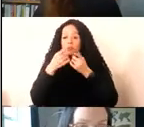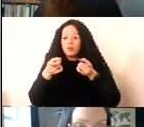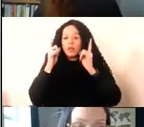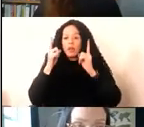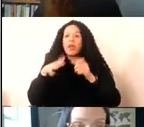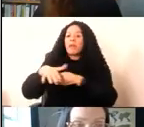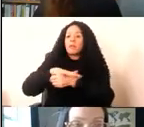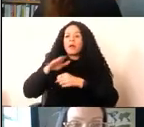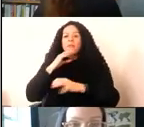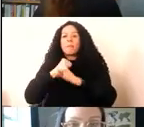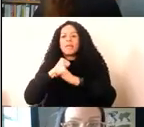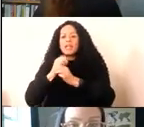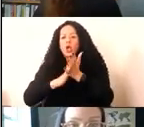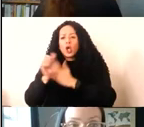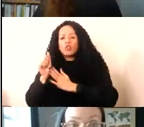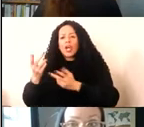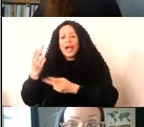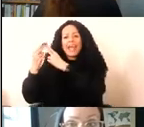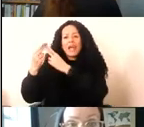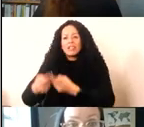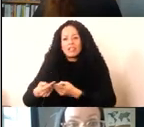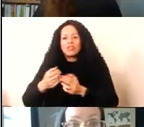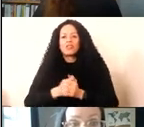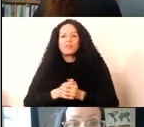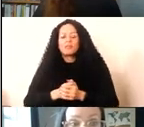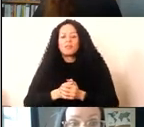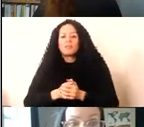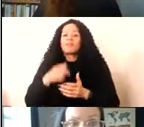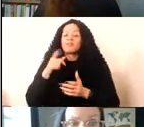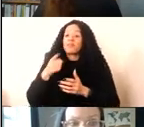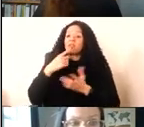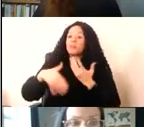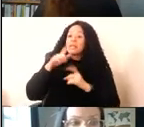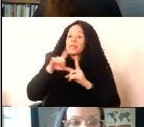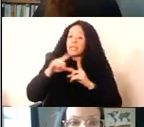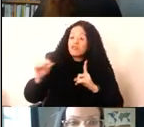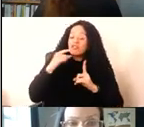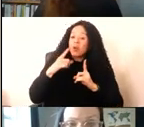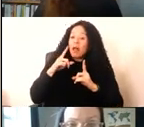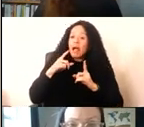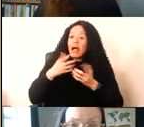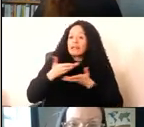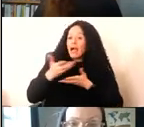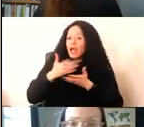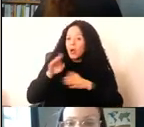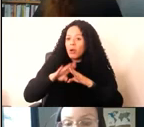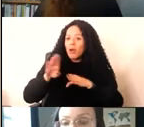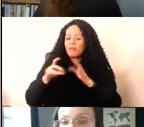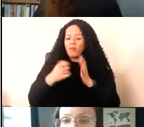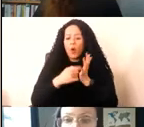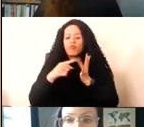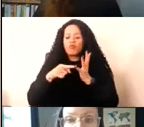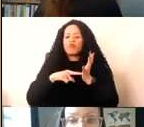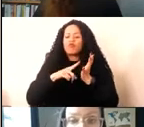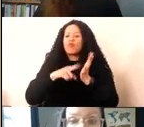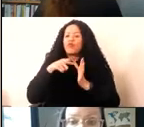She has co-edited the volume European Heritage, Dialogue and Digital Practice for Rootledge, as well as a number of